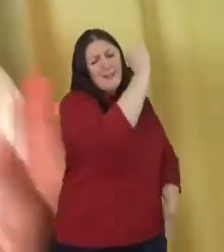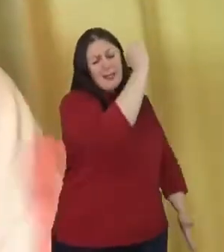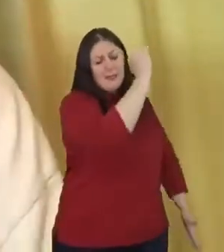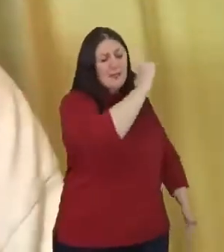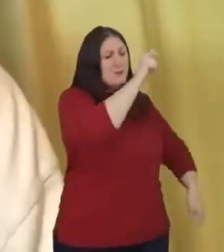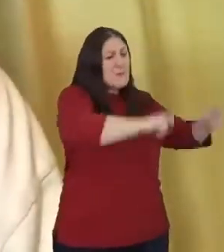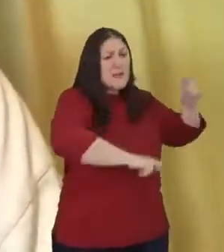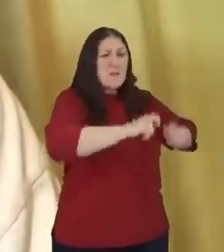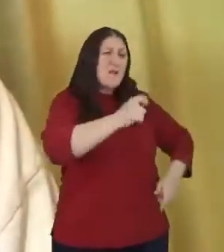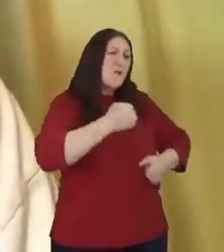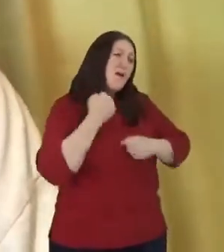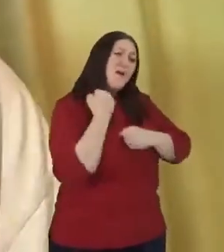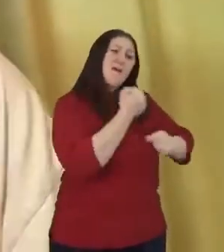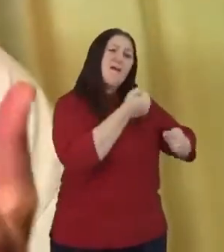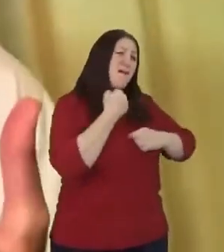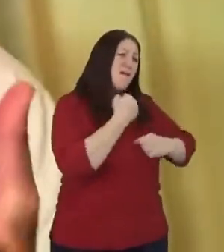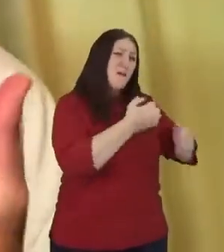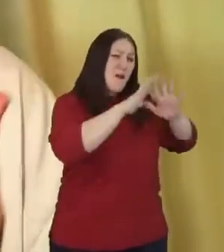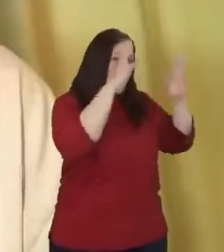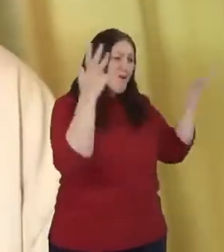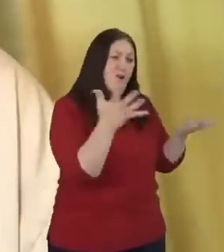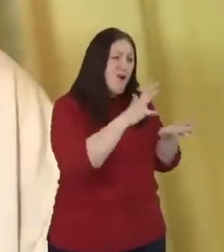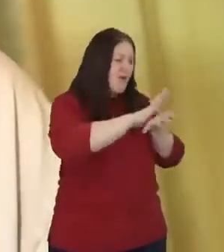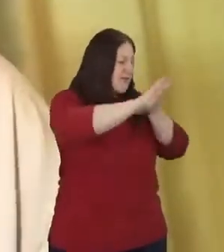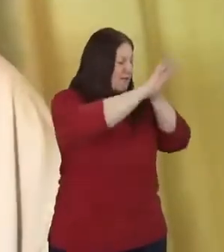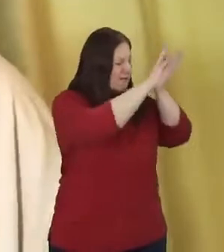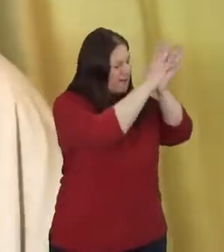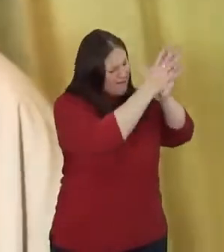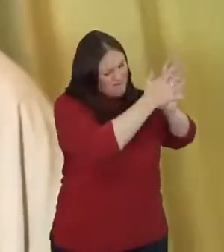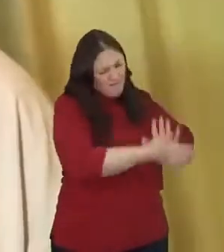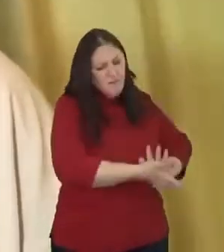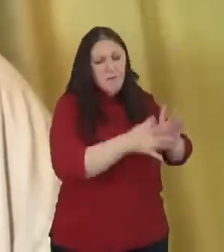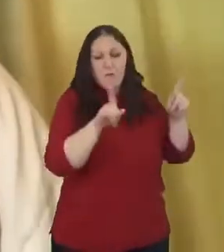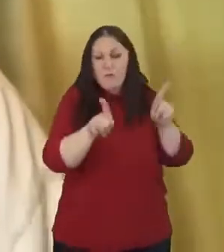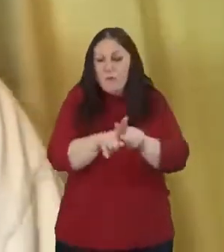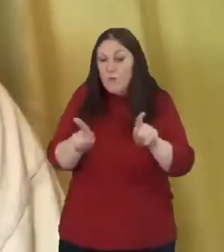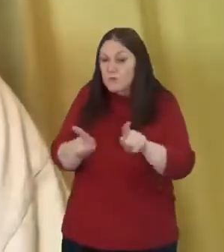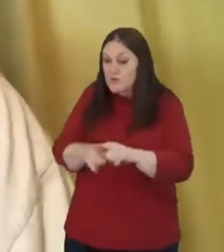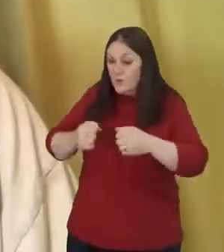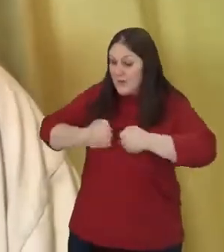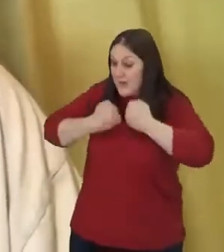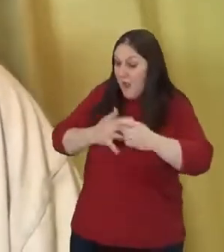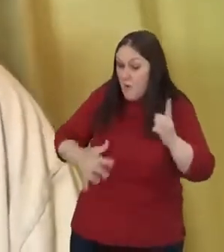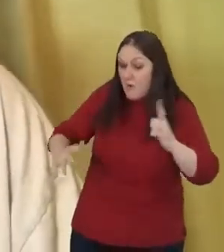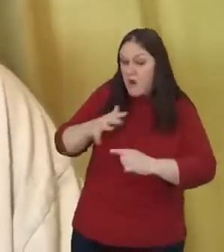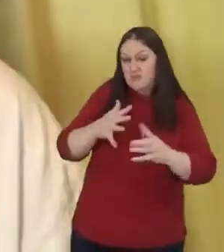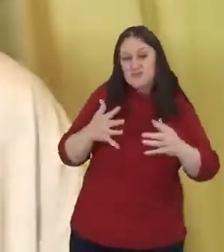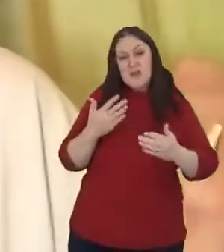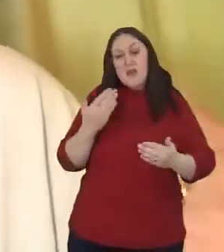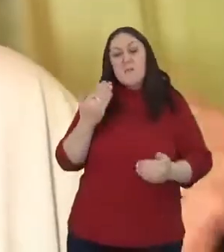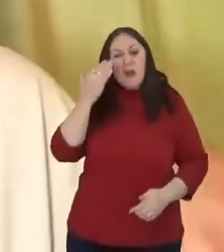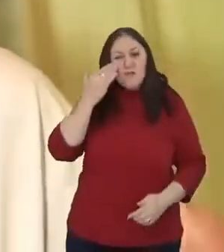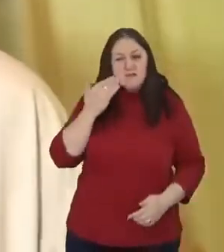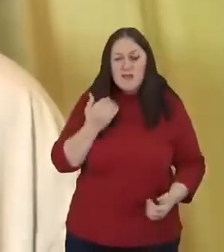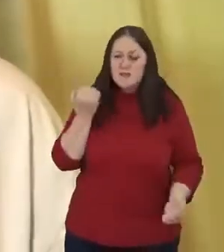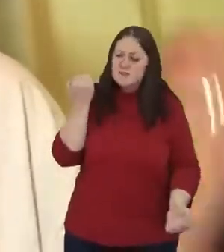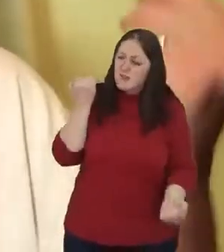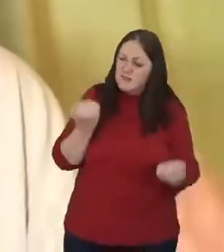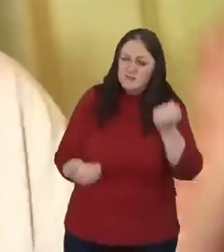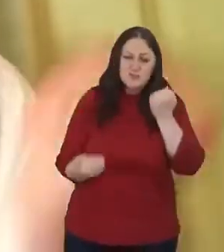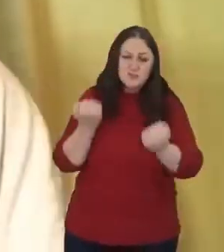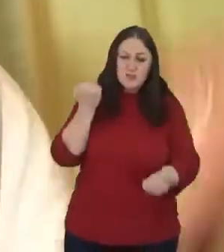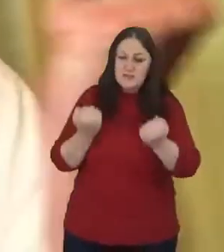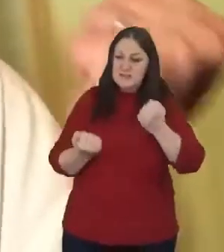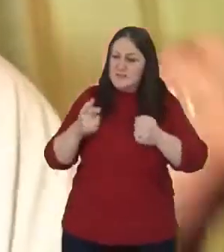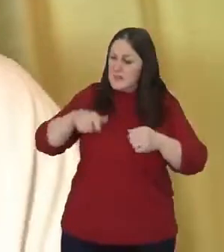against the degradation of the earth. But I also think just of that groaning in our country around racial justice. Those who are in our streets saying,